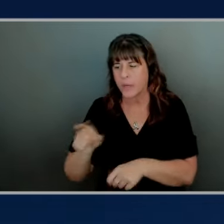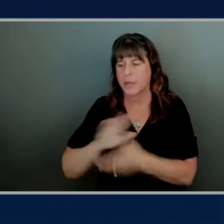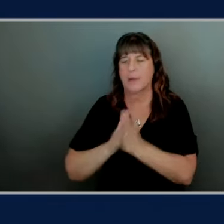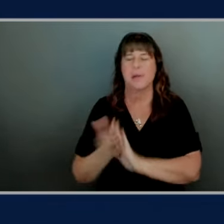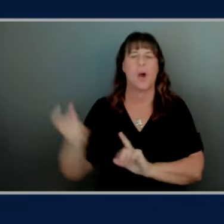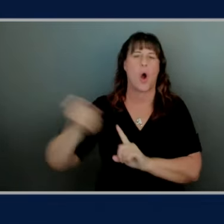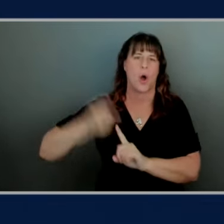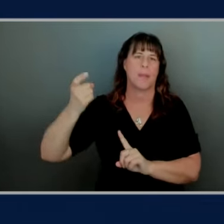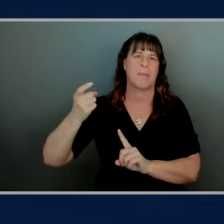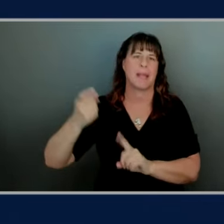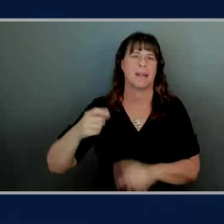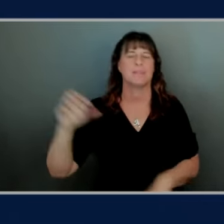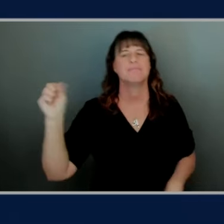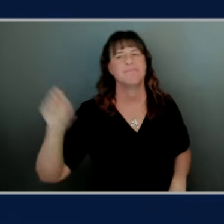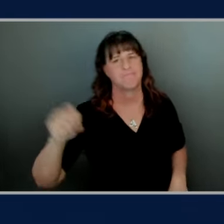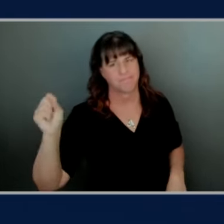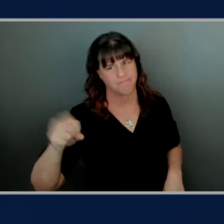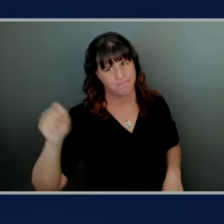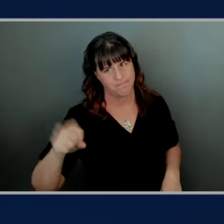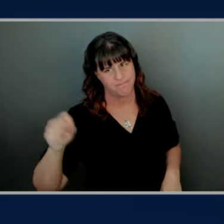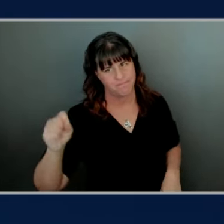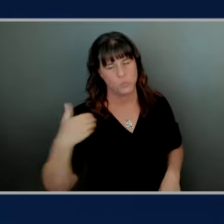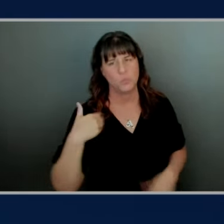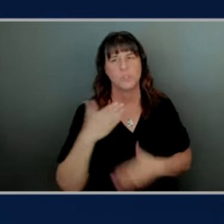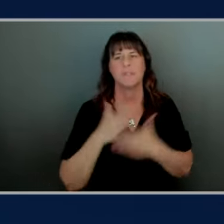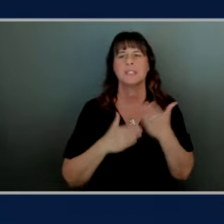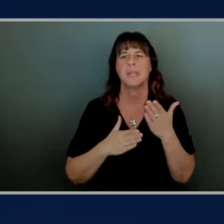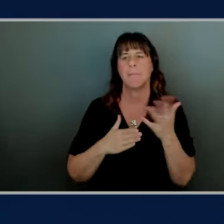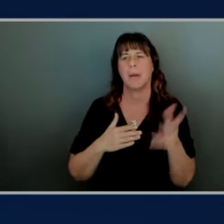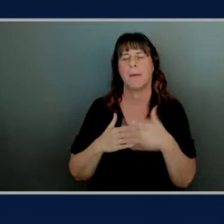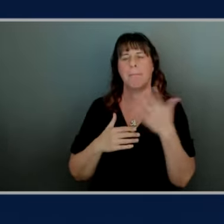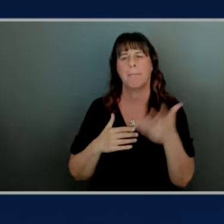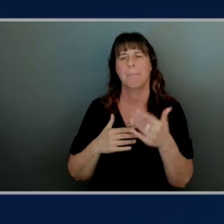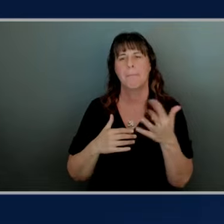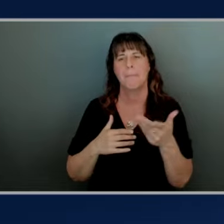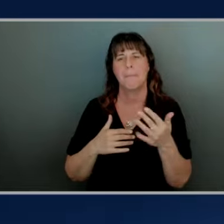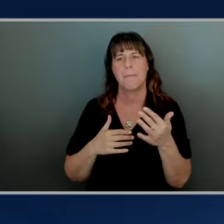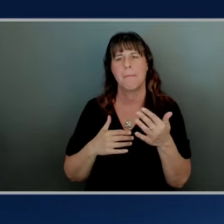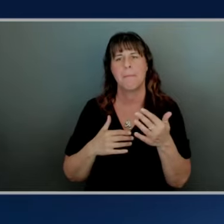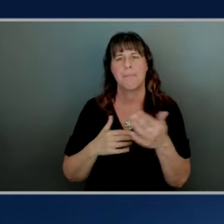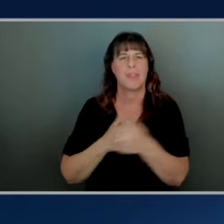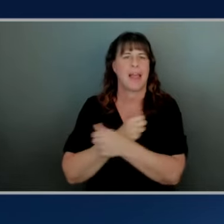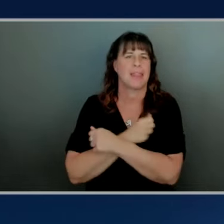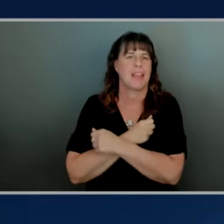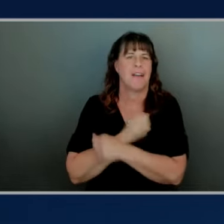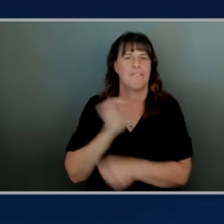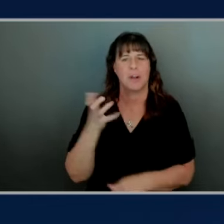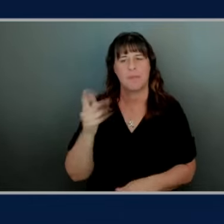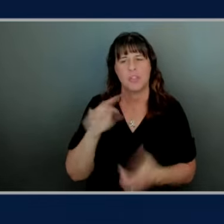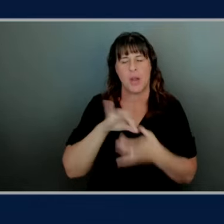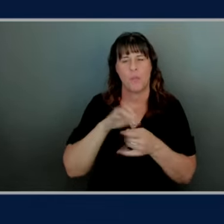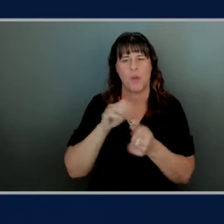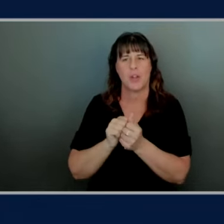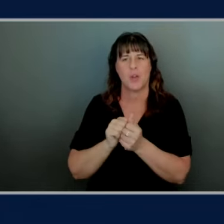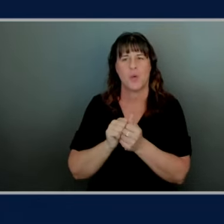yes um yeah we're getting some some uh love from chat about tech tech debt as well anyone from the corporate